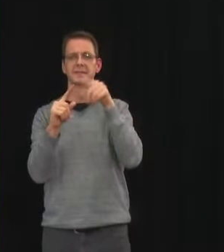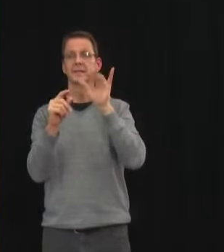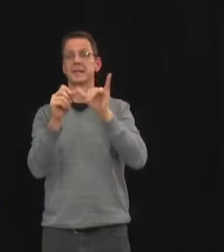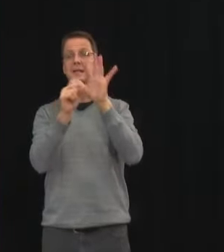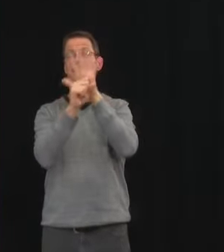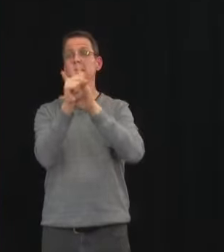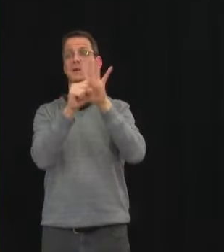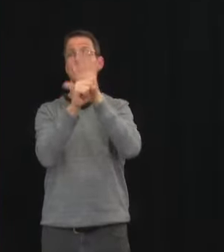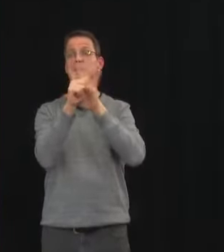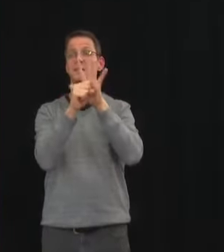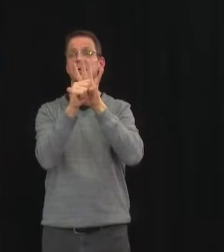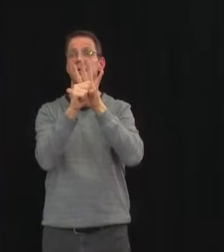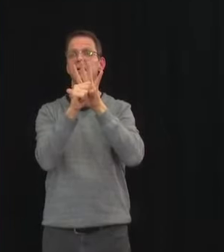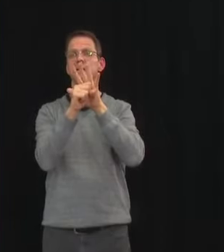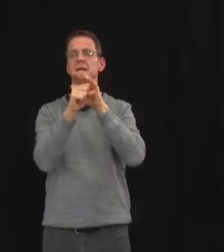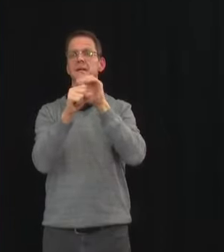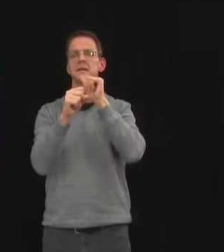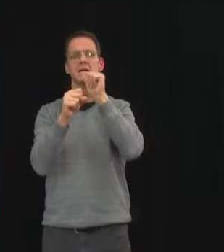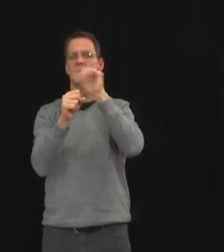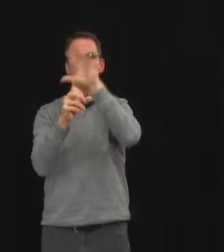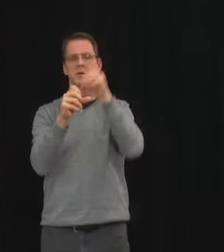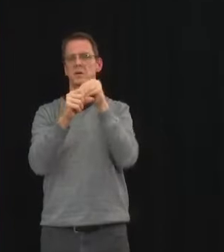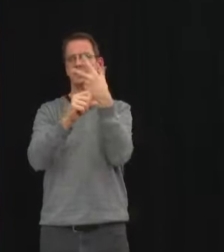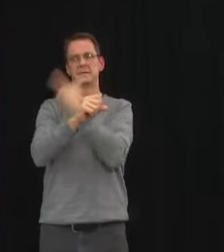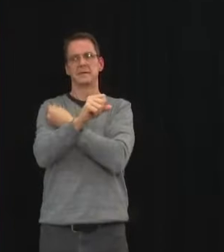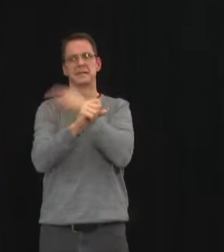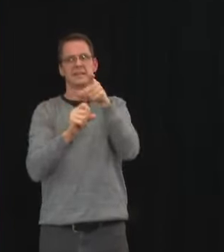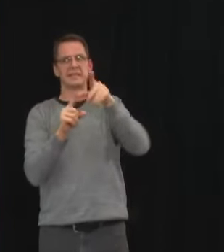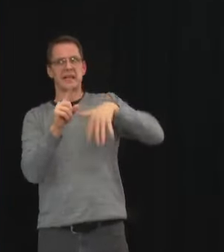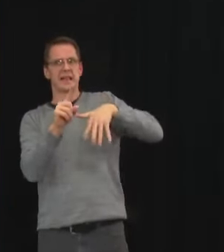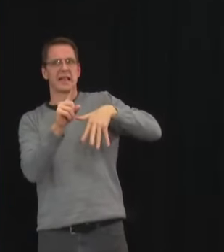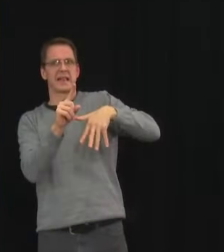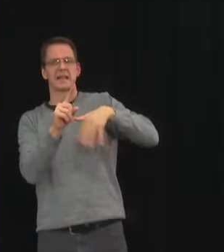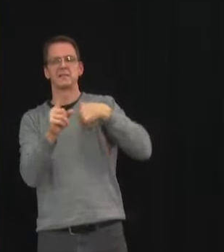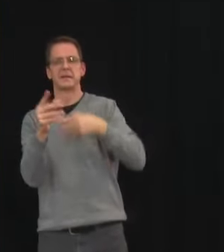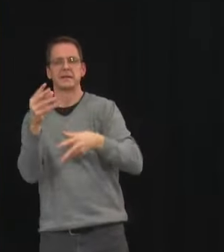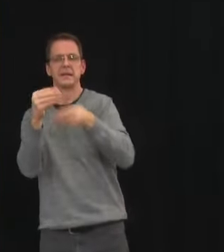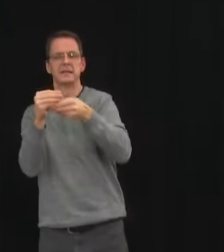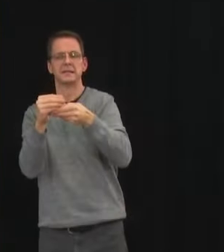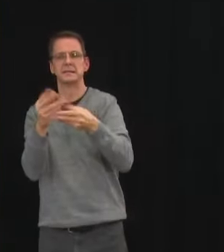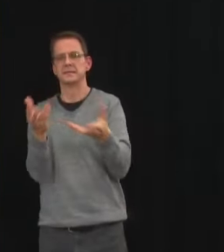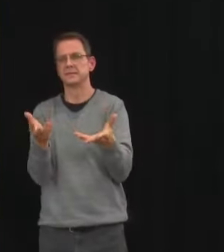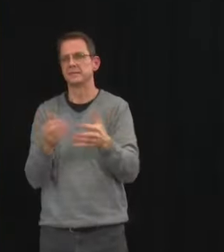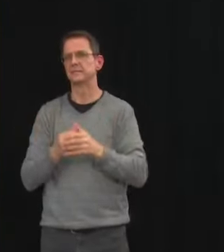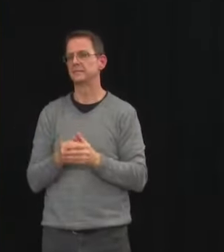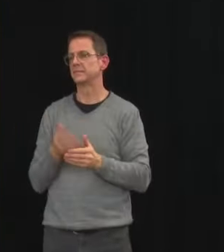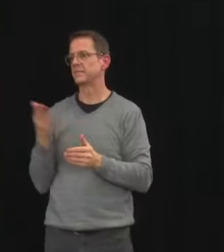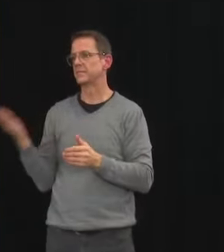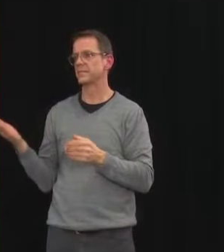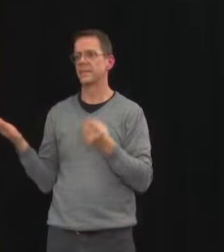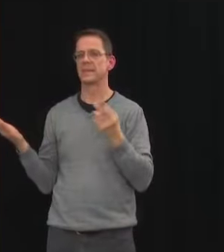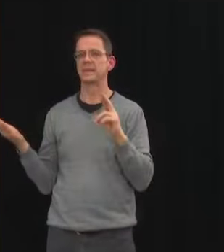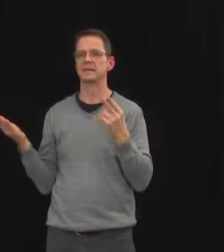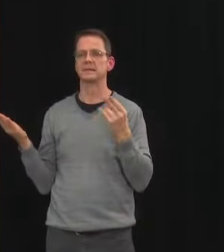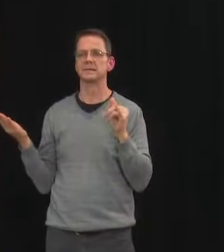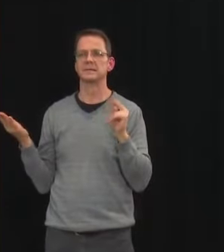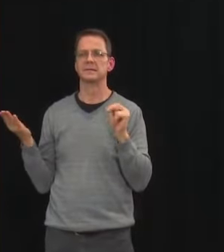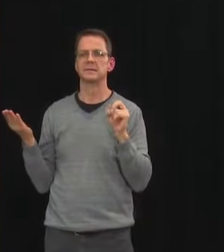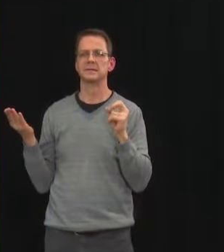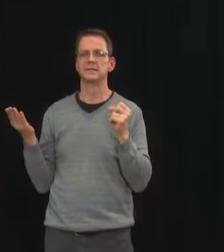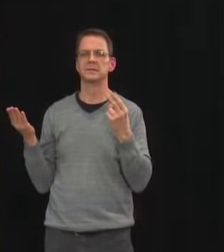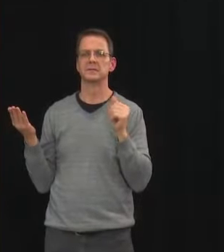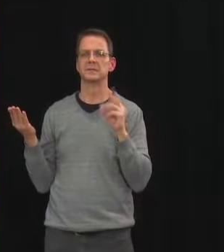thanks and i would just add that um the virus of course can spread from one person to many when given the opportunity